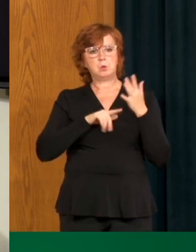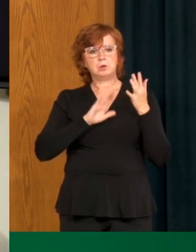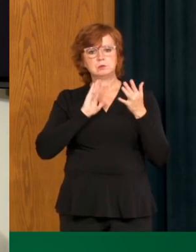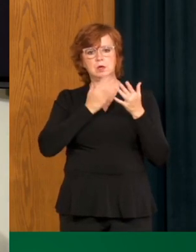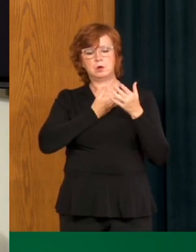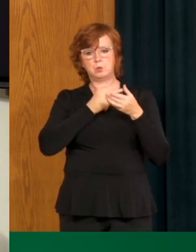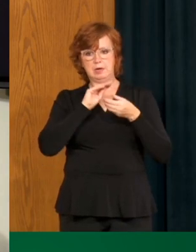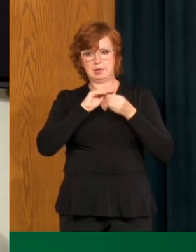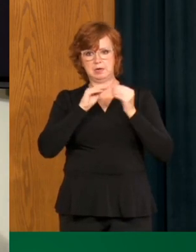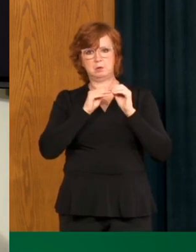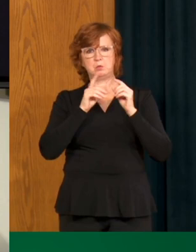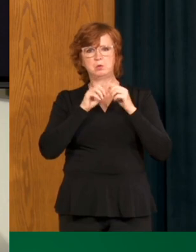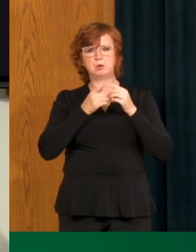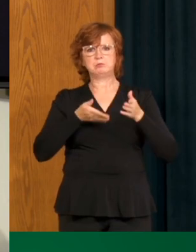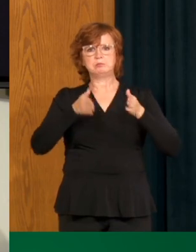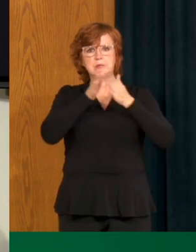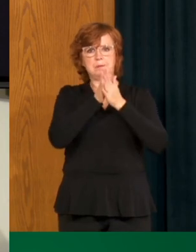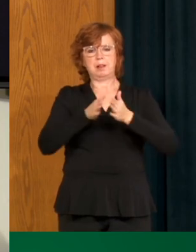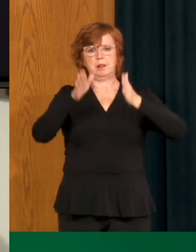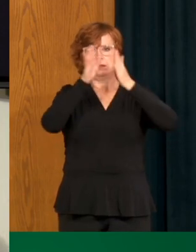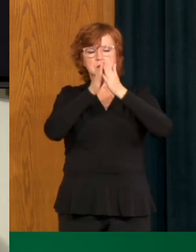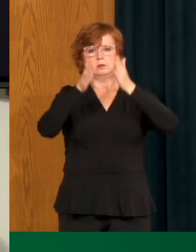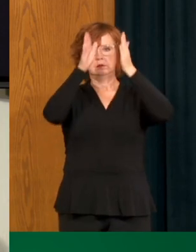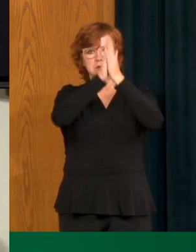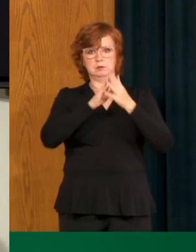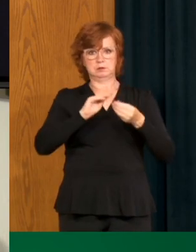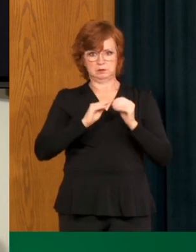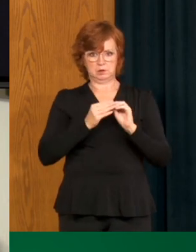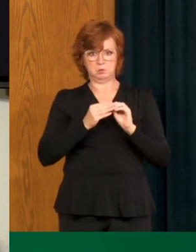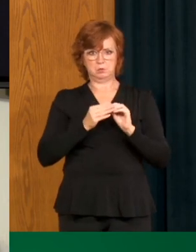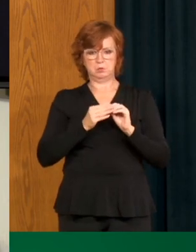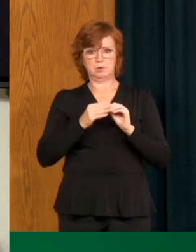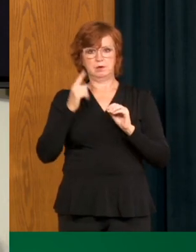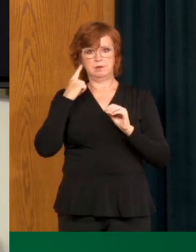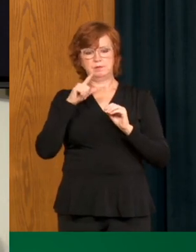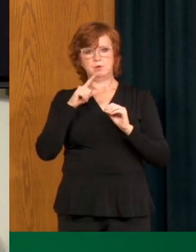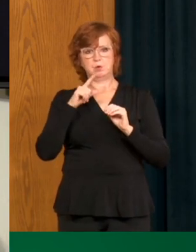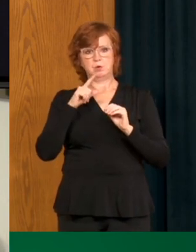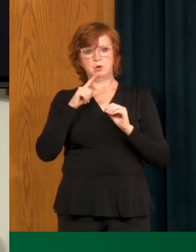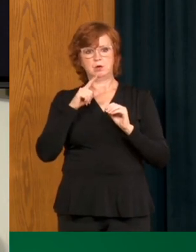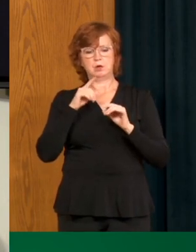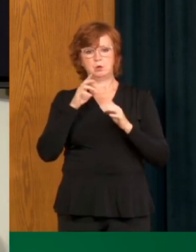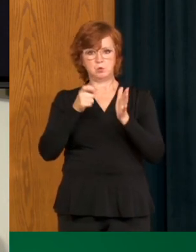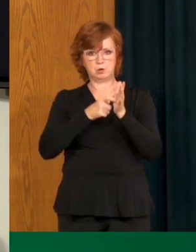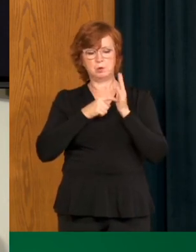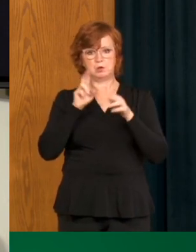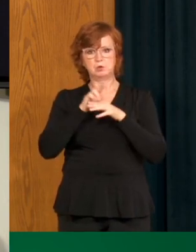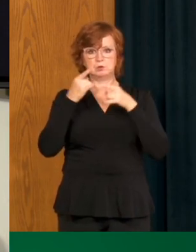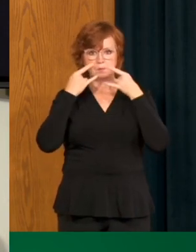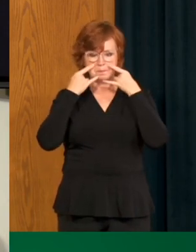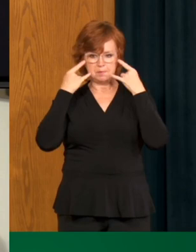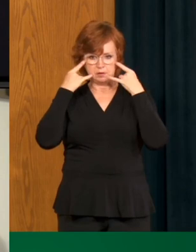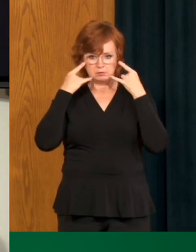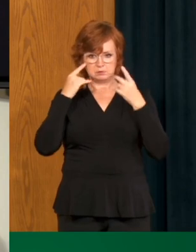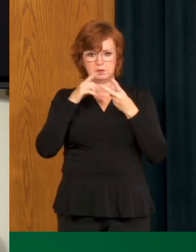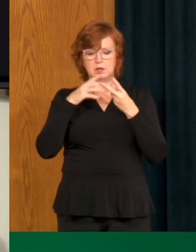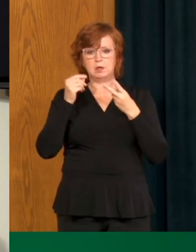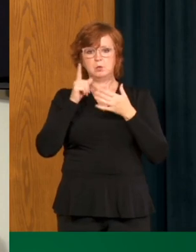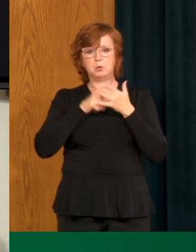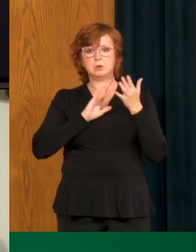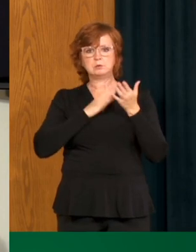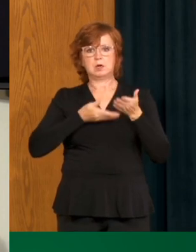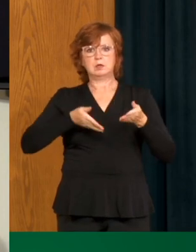would we have to see for that, uh, in Saskatchewan or in one area of Saskatchewan? And what is our current